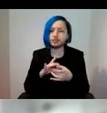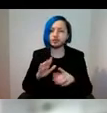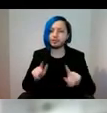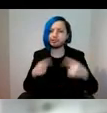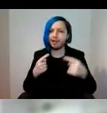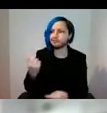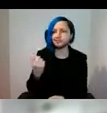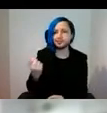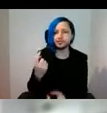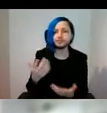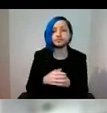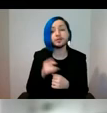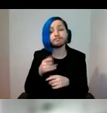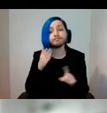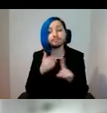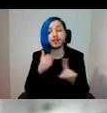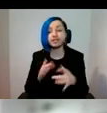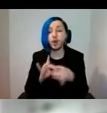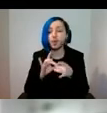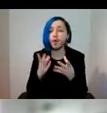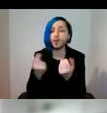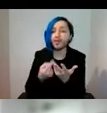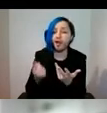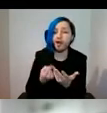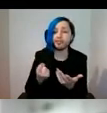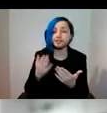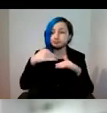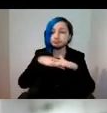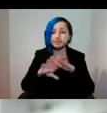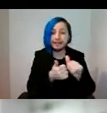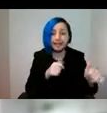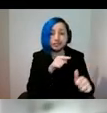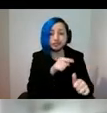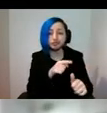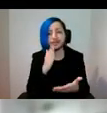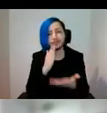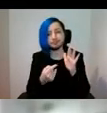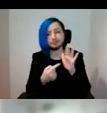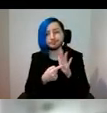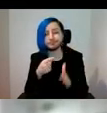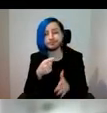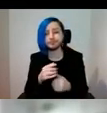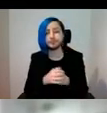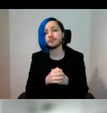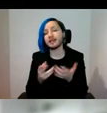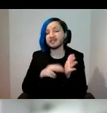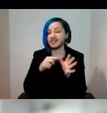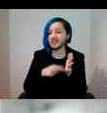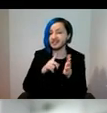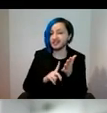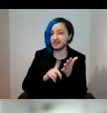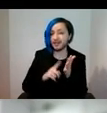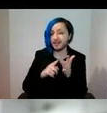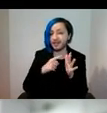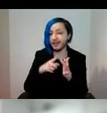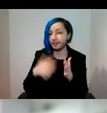recognises that working with others in sector and industry, as Natalie has just also explained, is vital to our